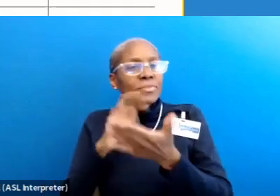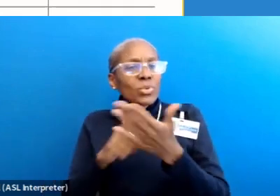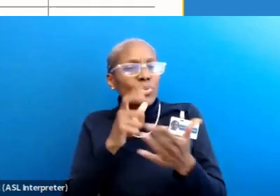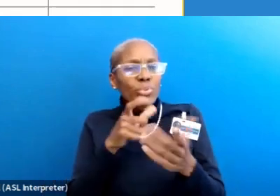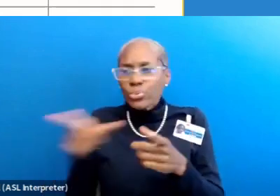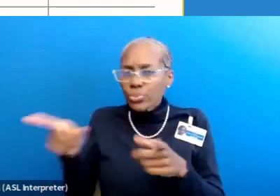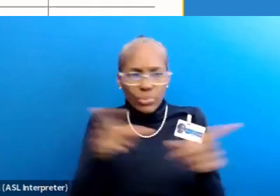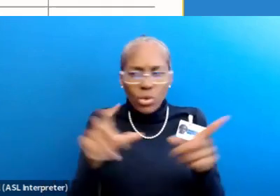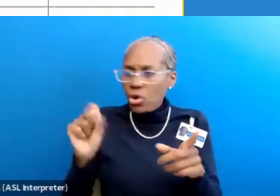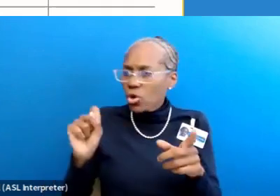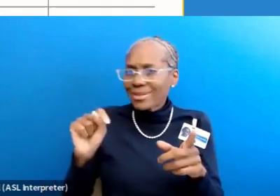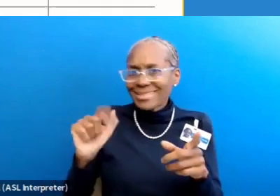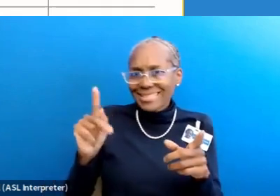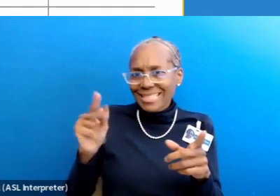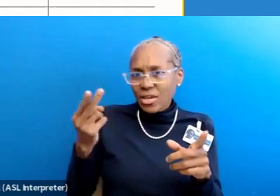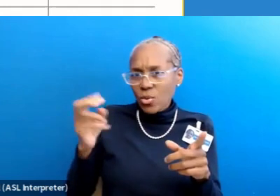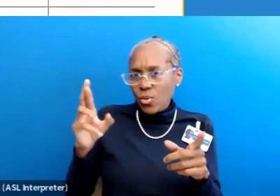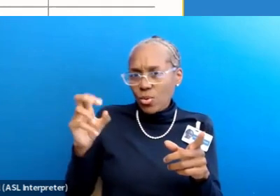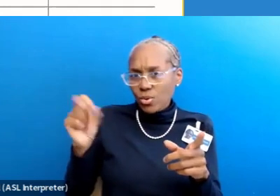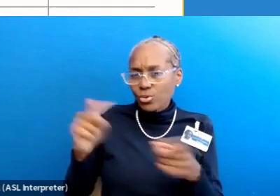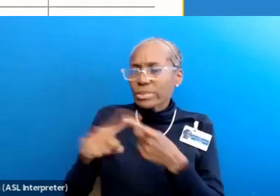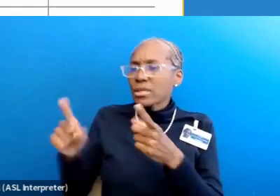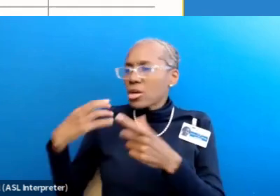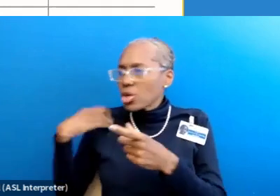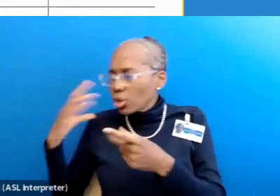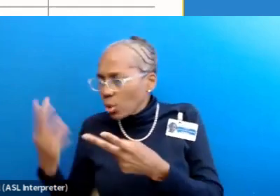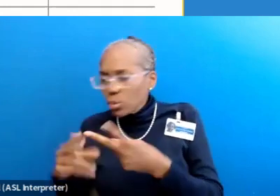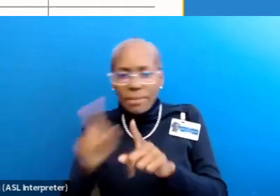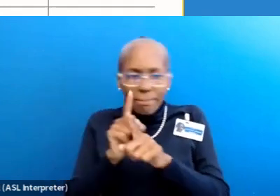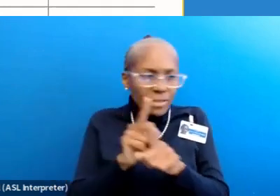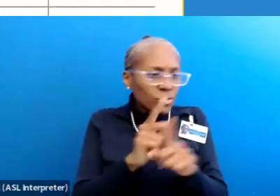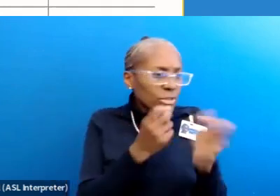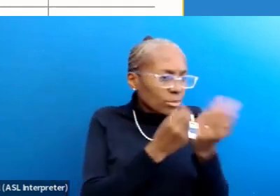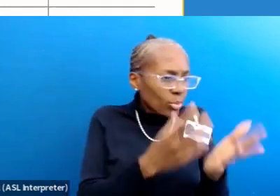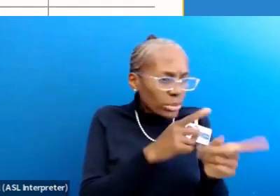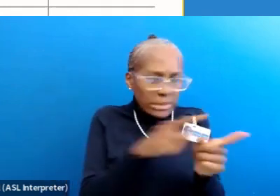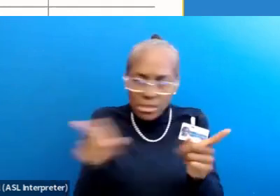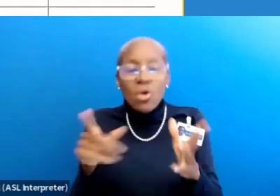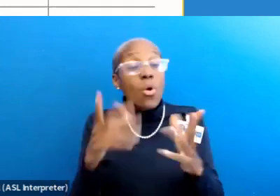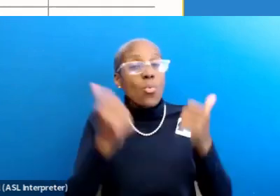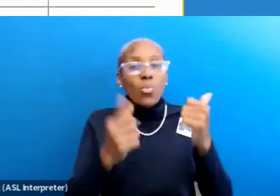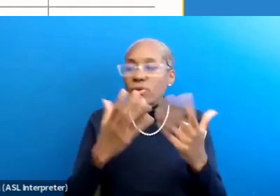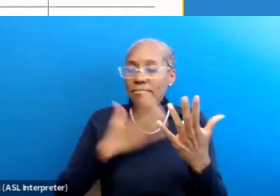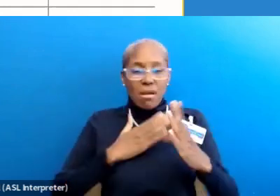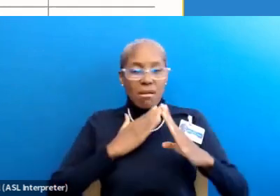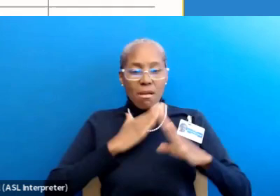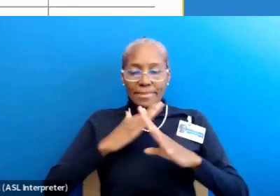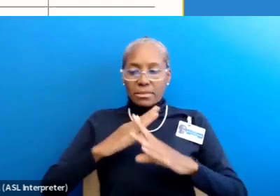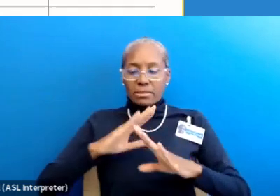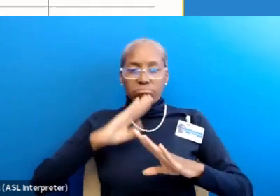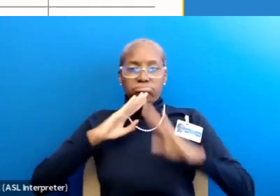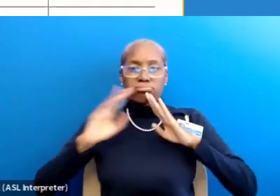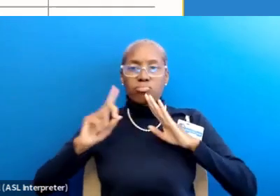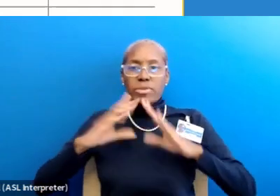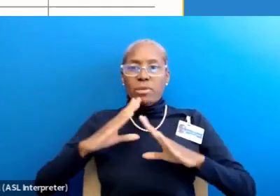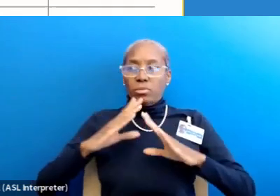that might support you, like coaches, mentors, or supporters. List the potential obstacles that might get in your way. And